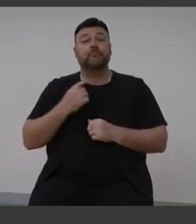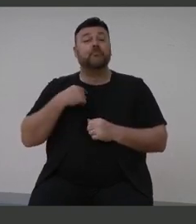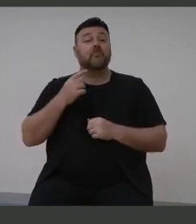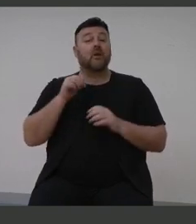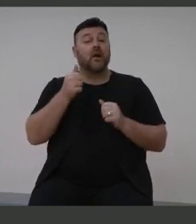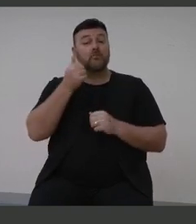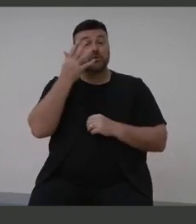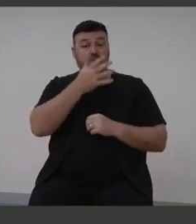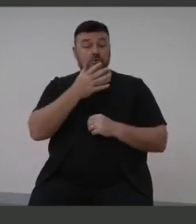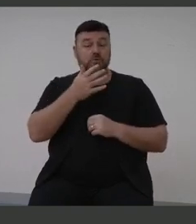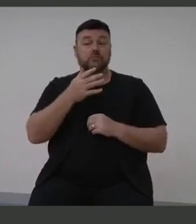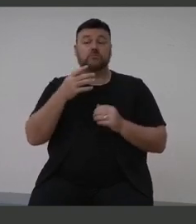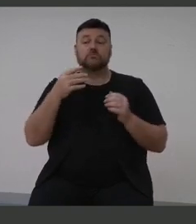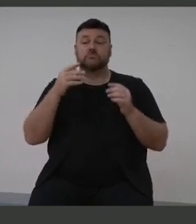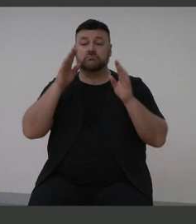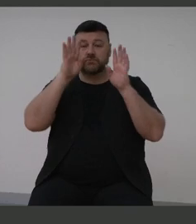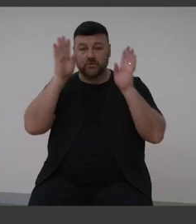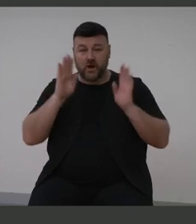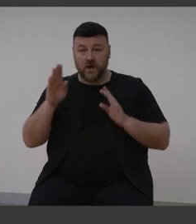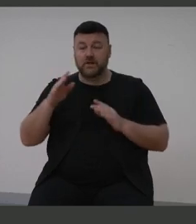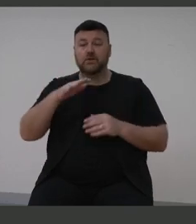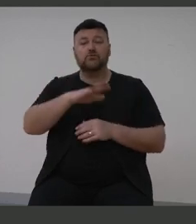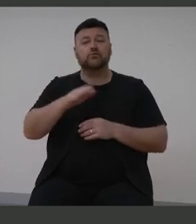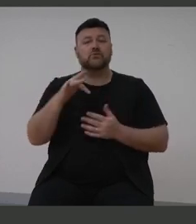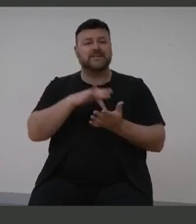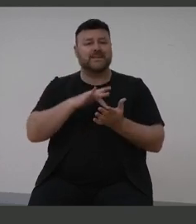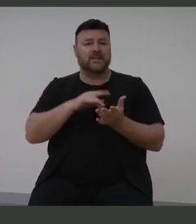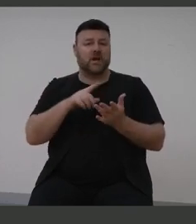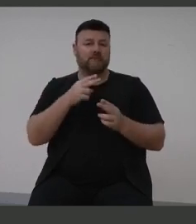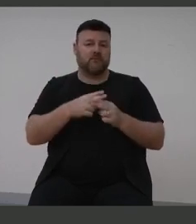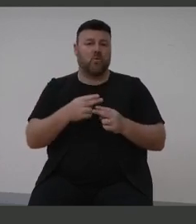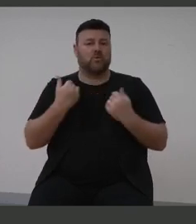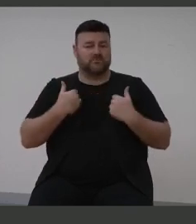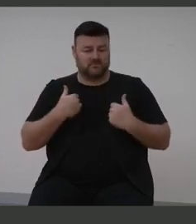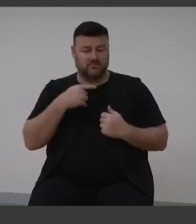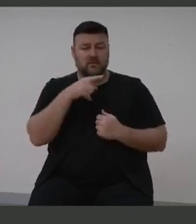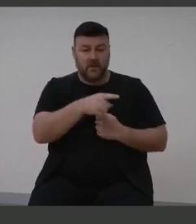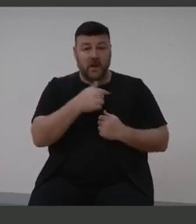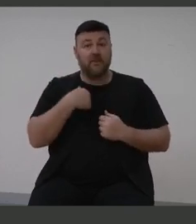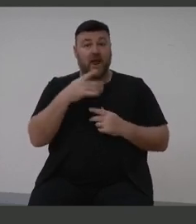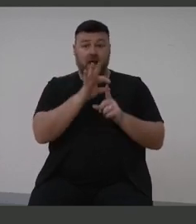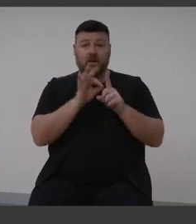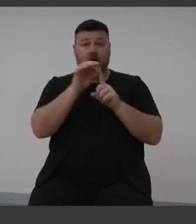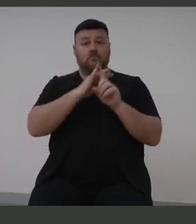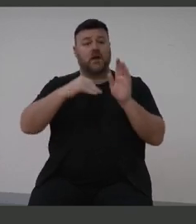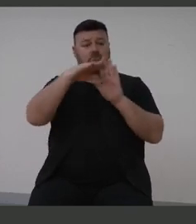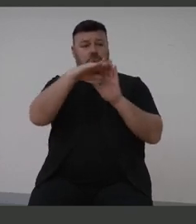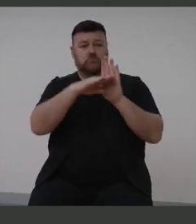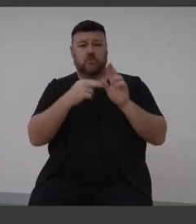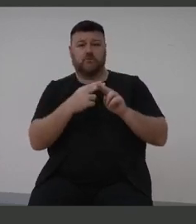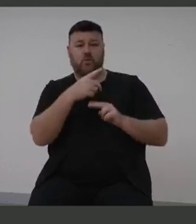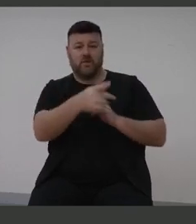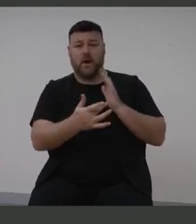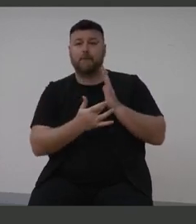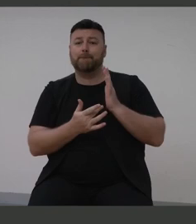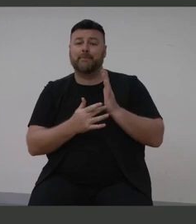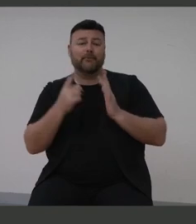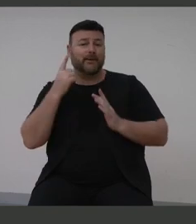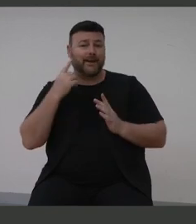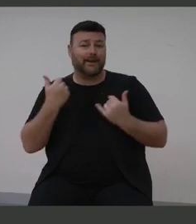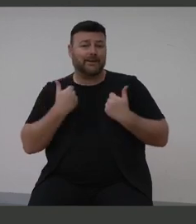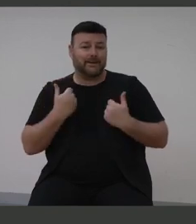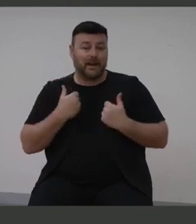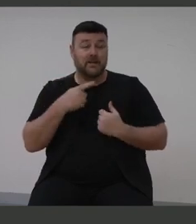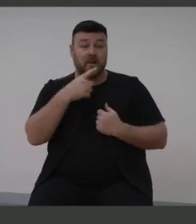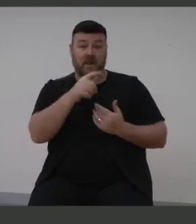and Torres Strait Islander children has provided the most up to date evidence based guidelines for middle ear disease. In fact,